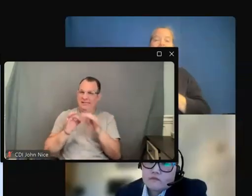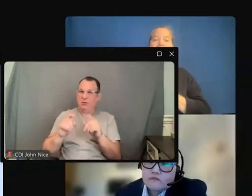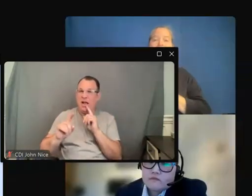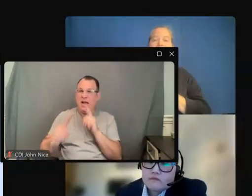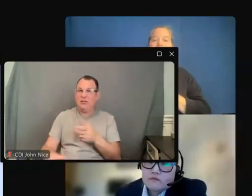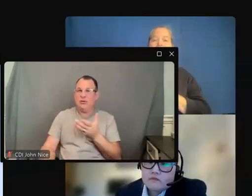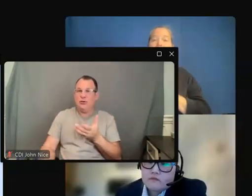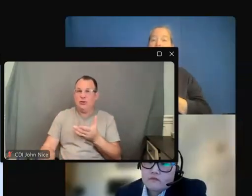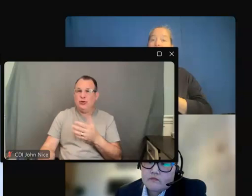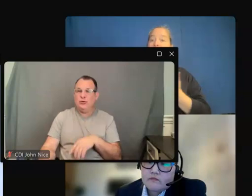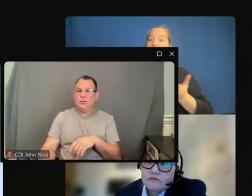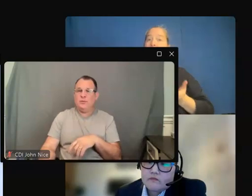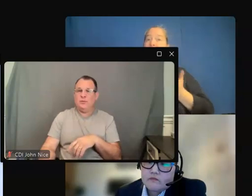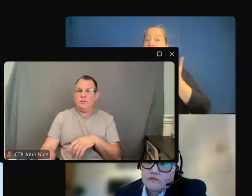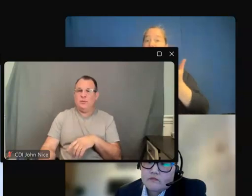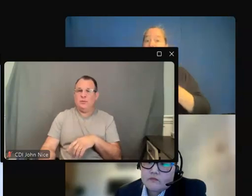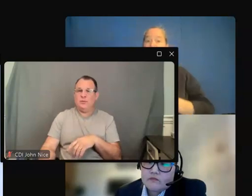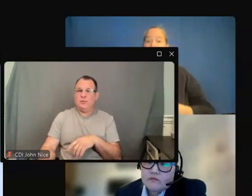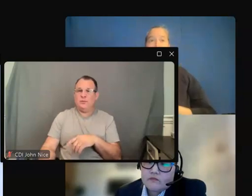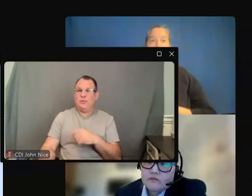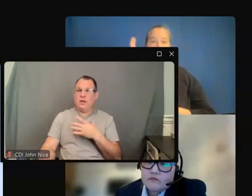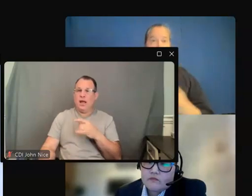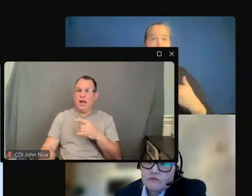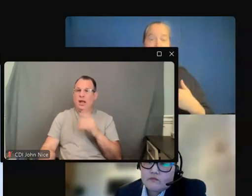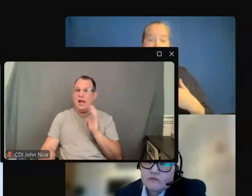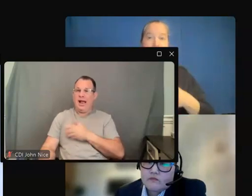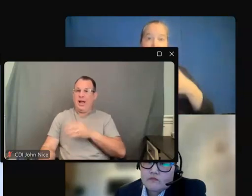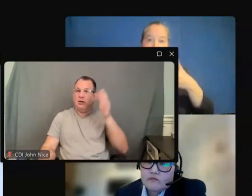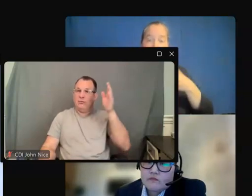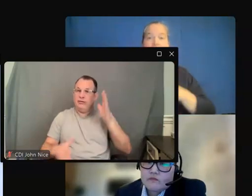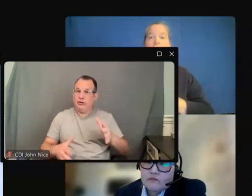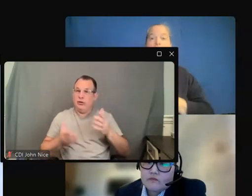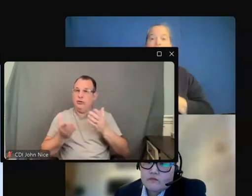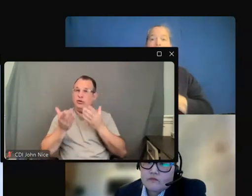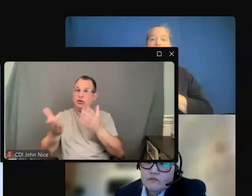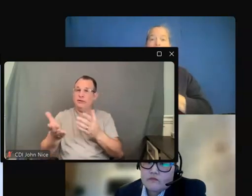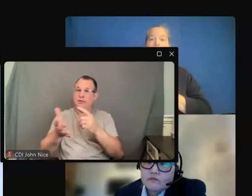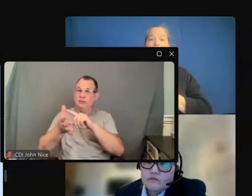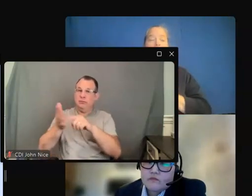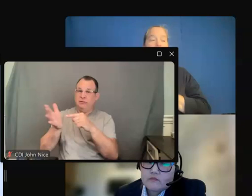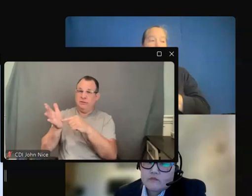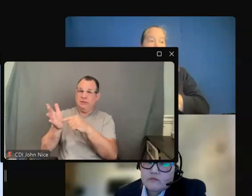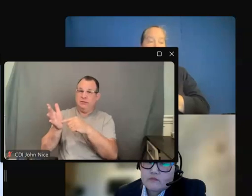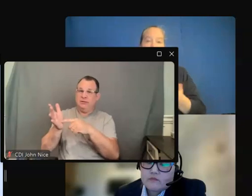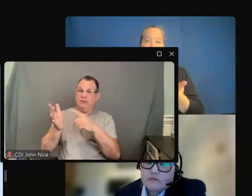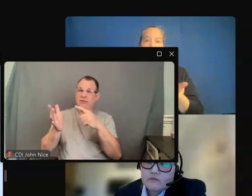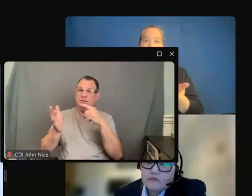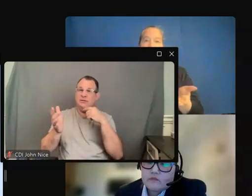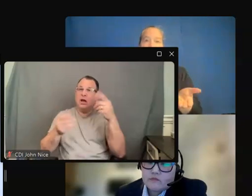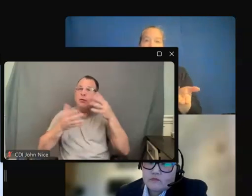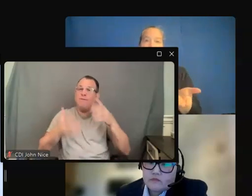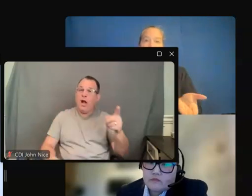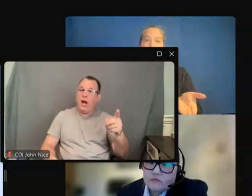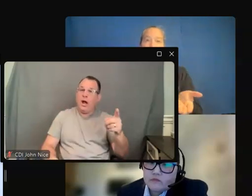suggestions that we have in our presentation today, which say to providers, to doctors, they really should